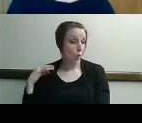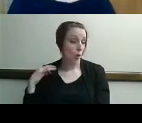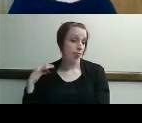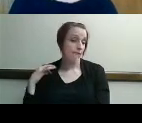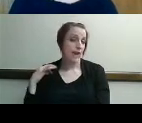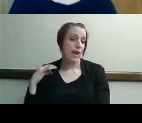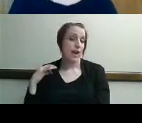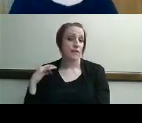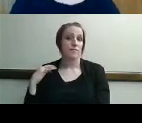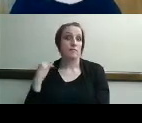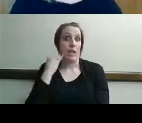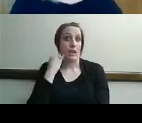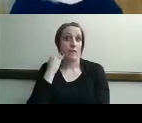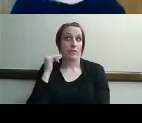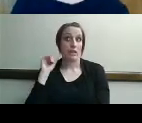or why not